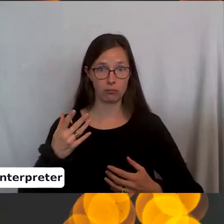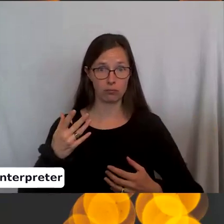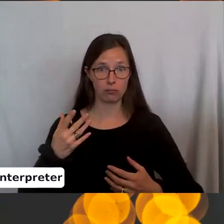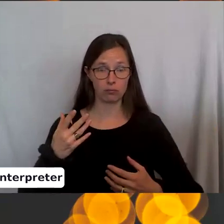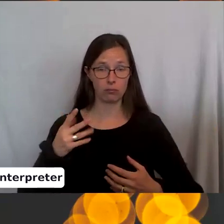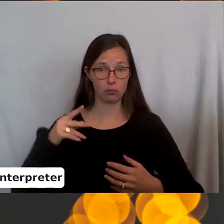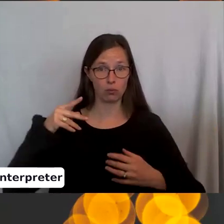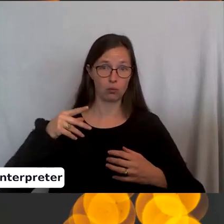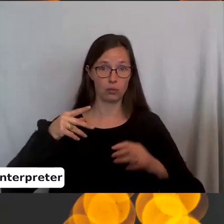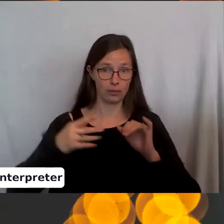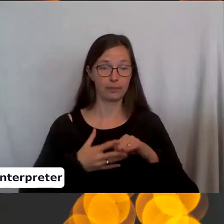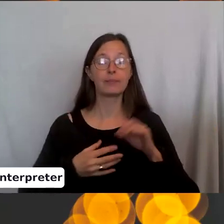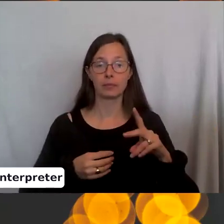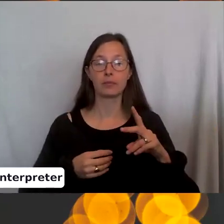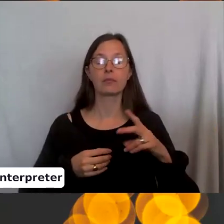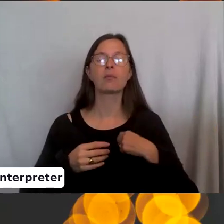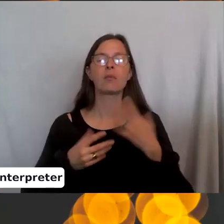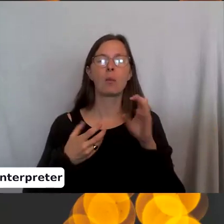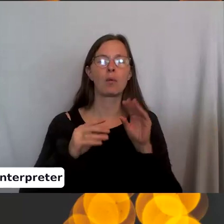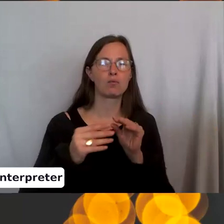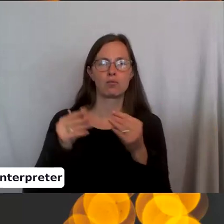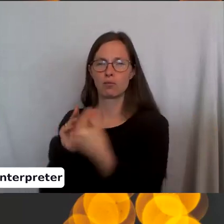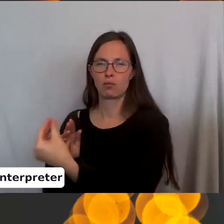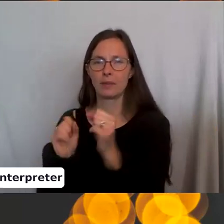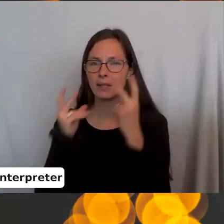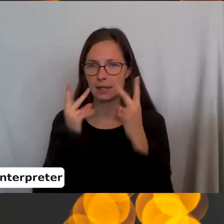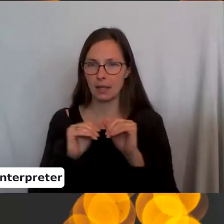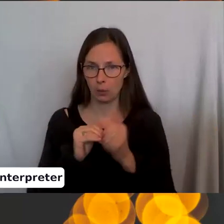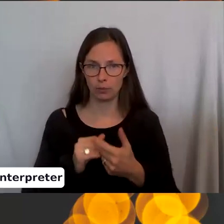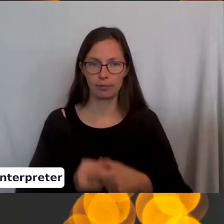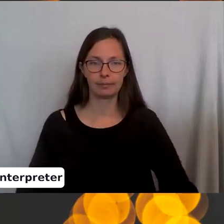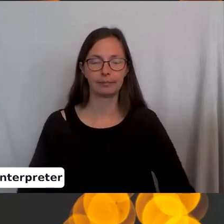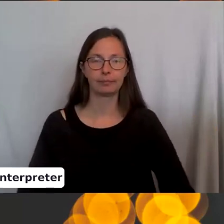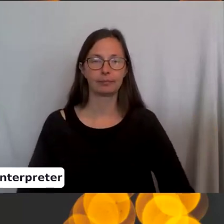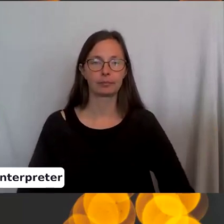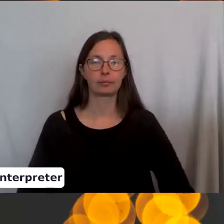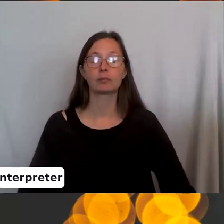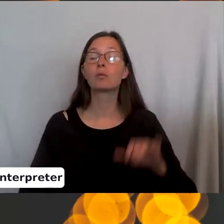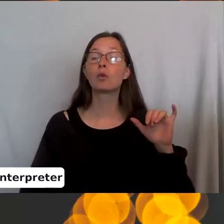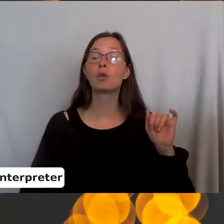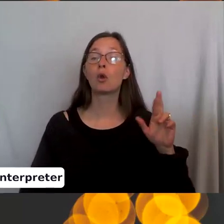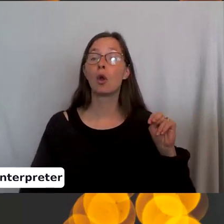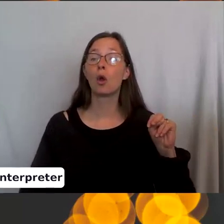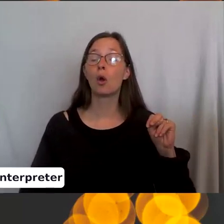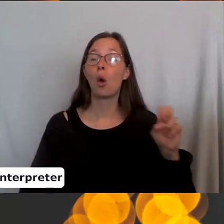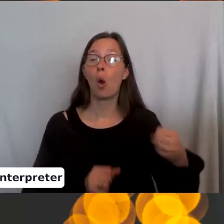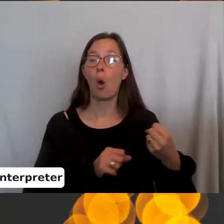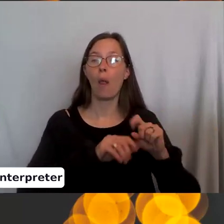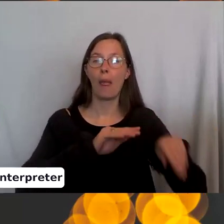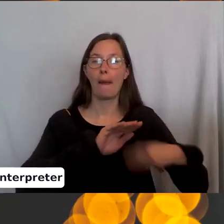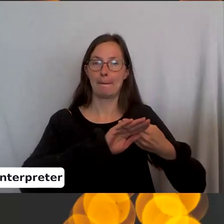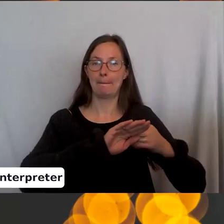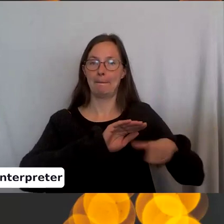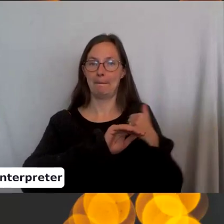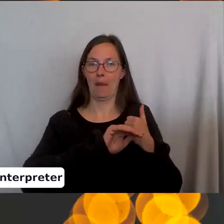Okay. So I'm going to turn it around so you can see how to knit. You're holding the yarn to the back of the work. So it's